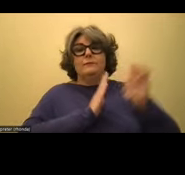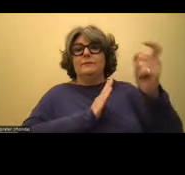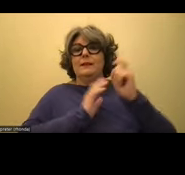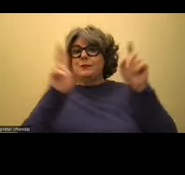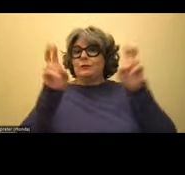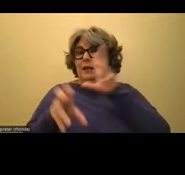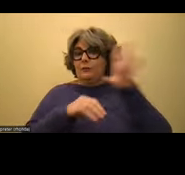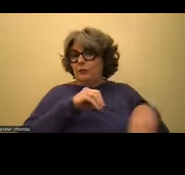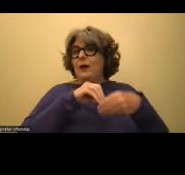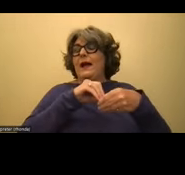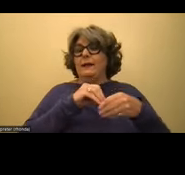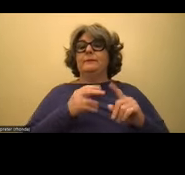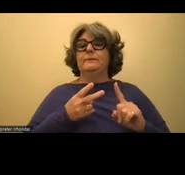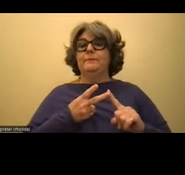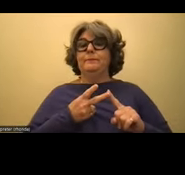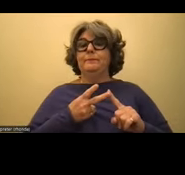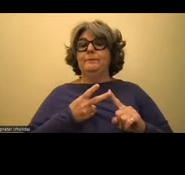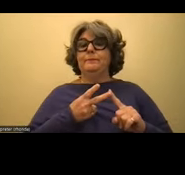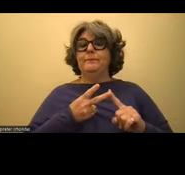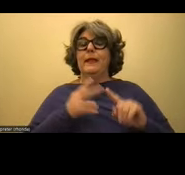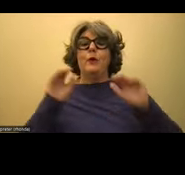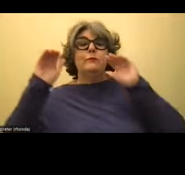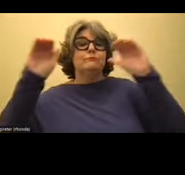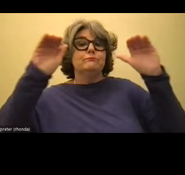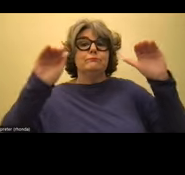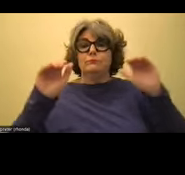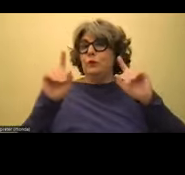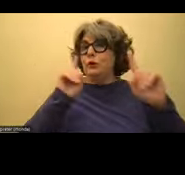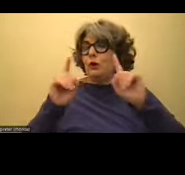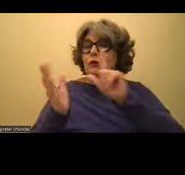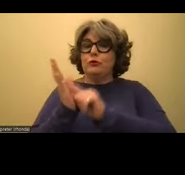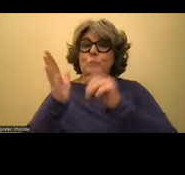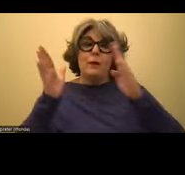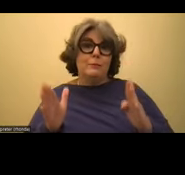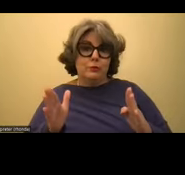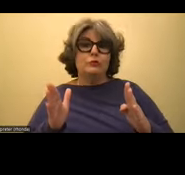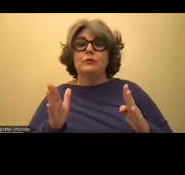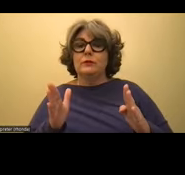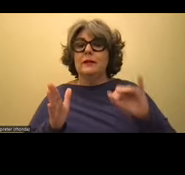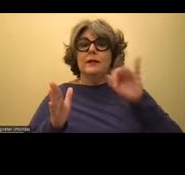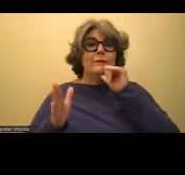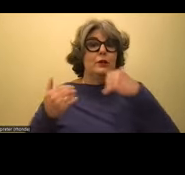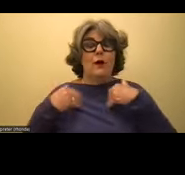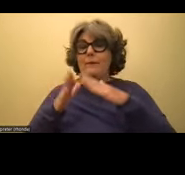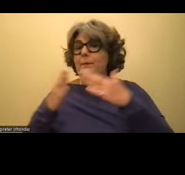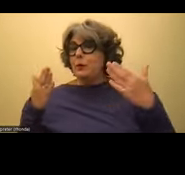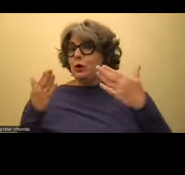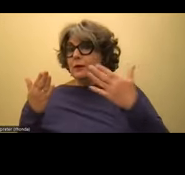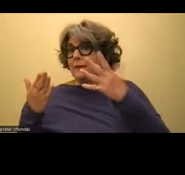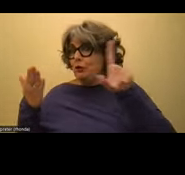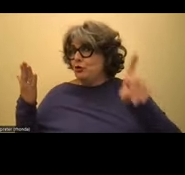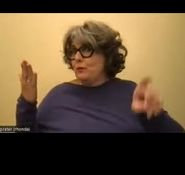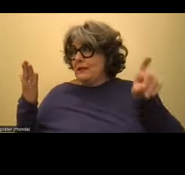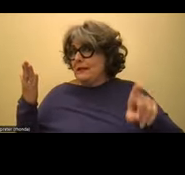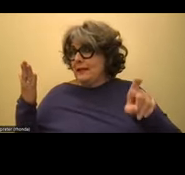into the collection. And we also proactively go out and talk to publishers. I had mentioned earlier, if we don't have a book in the collection that you need,